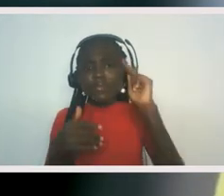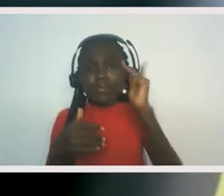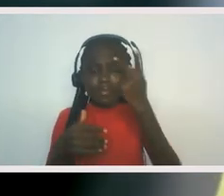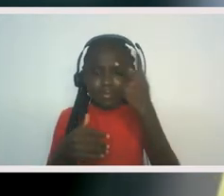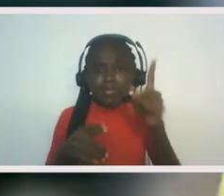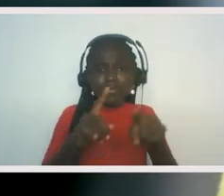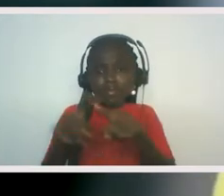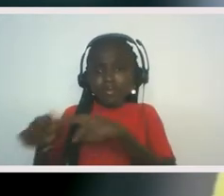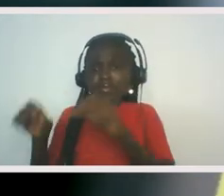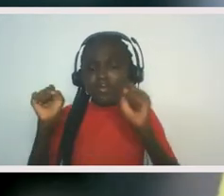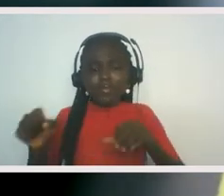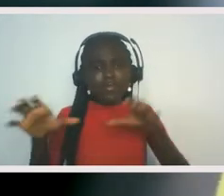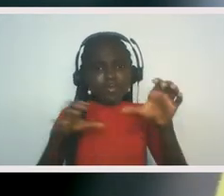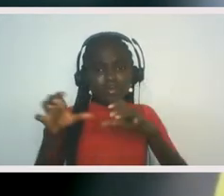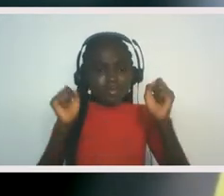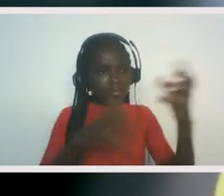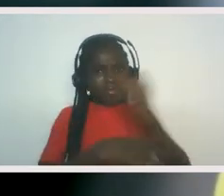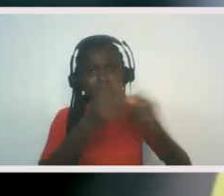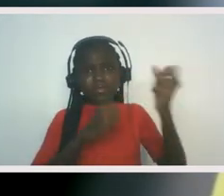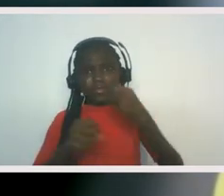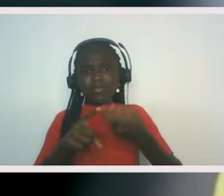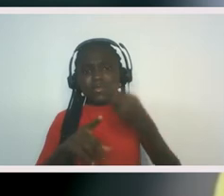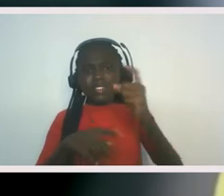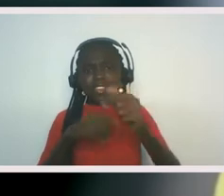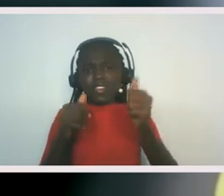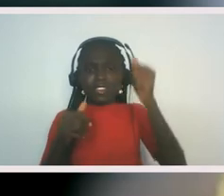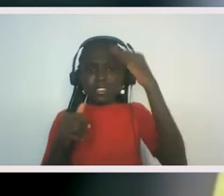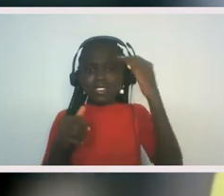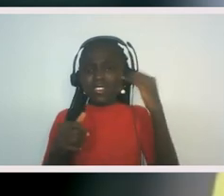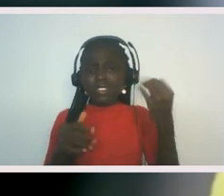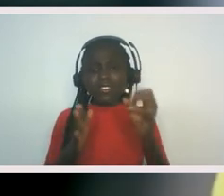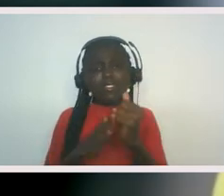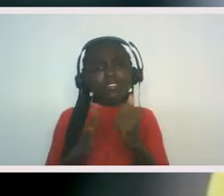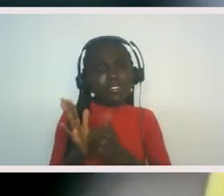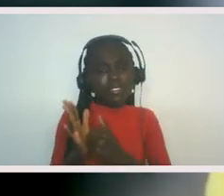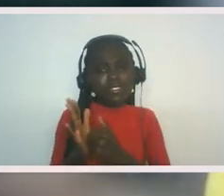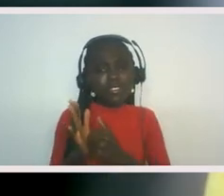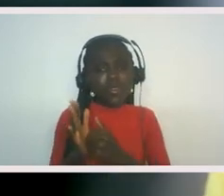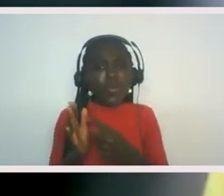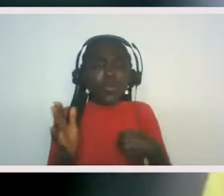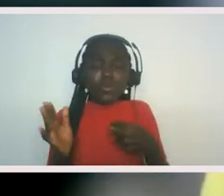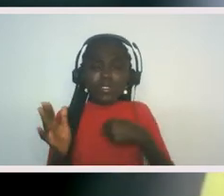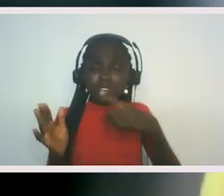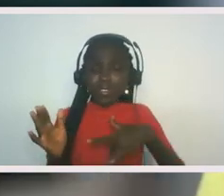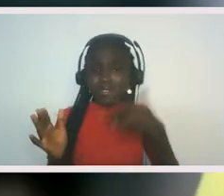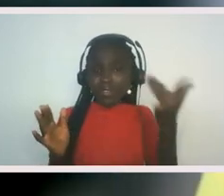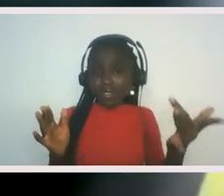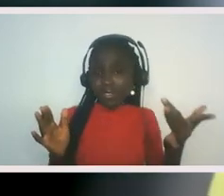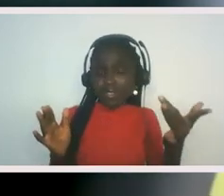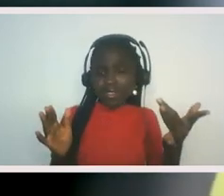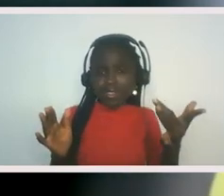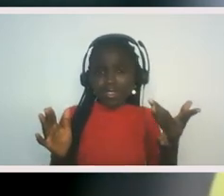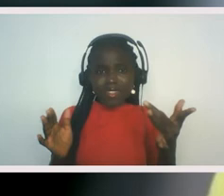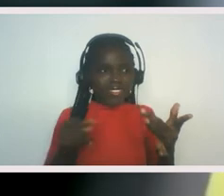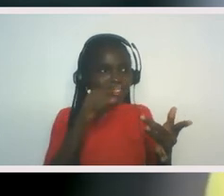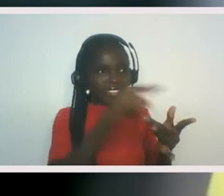that they will remove the monarch as head of state. Um, we feel though, that it's not just enough to move the